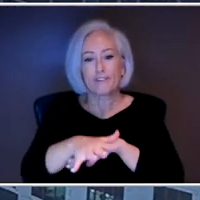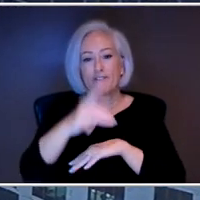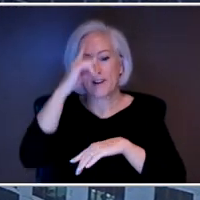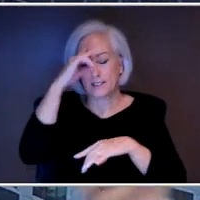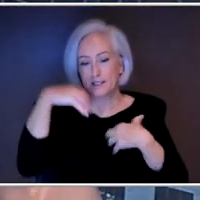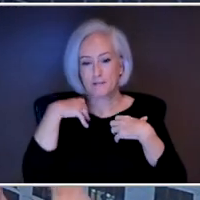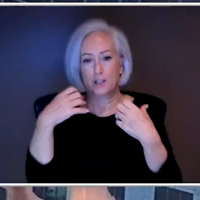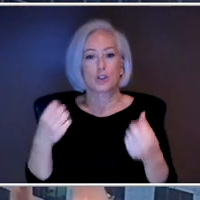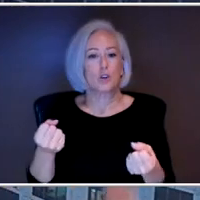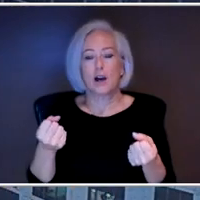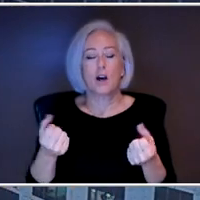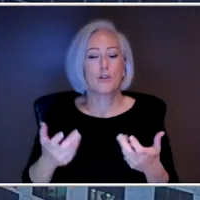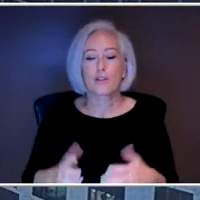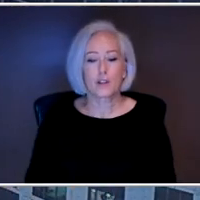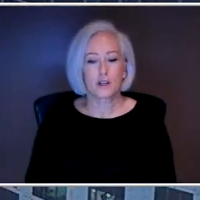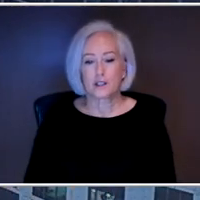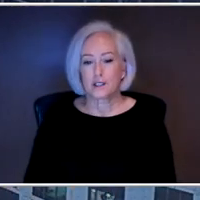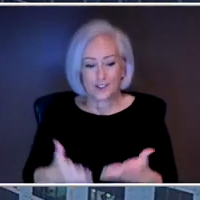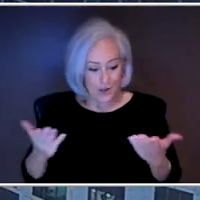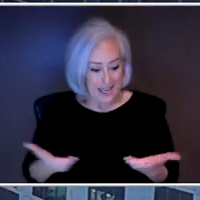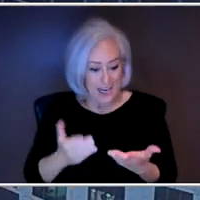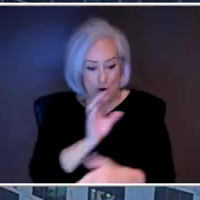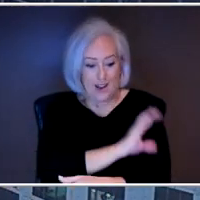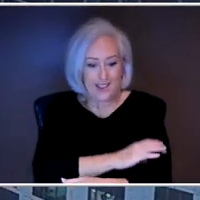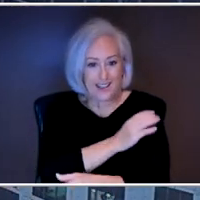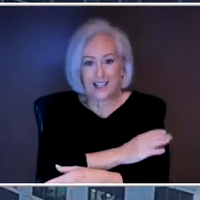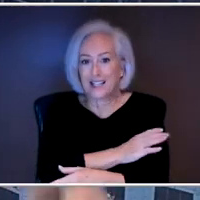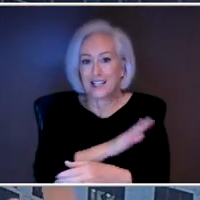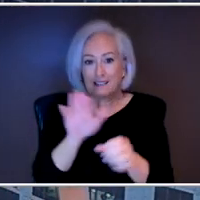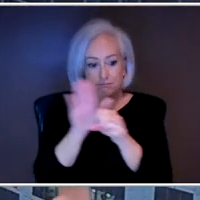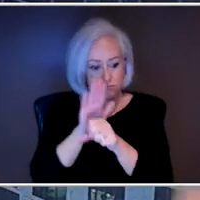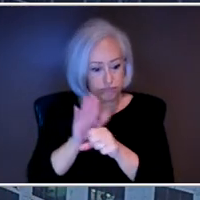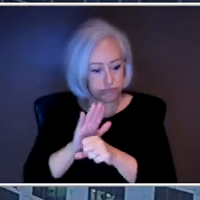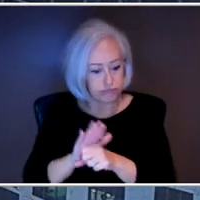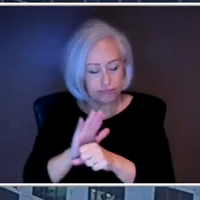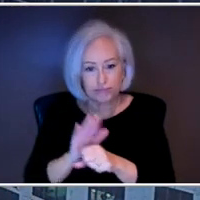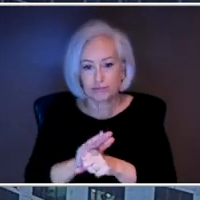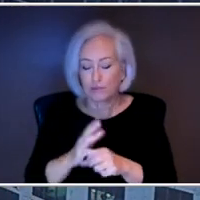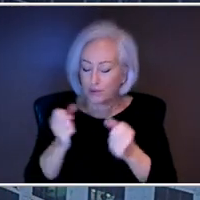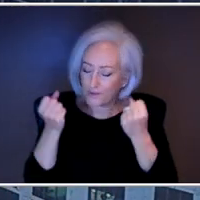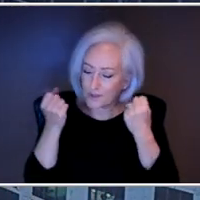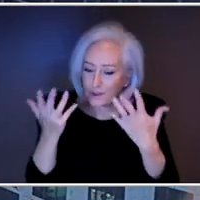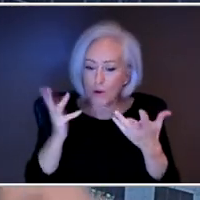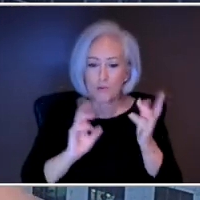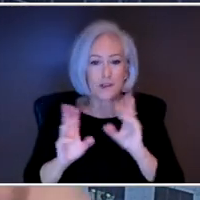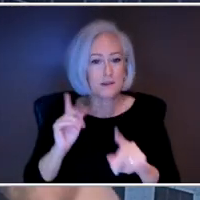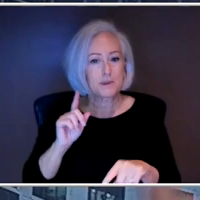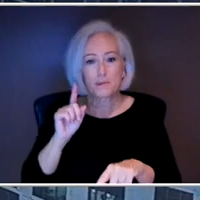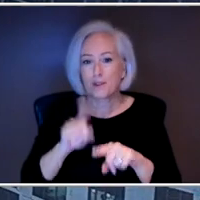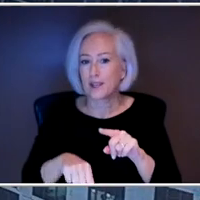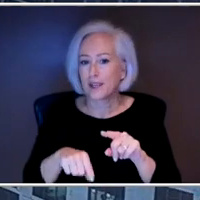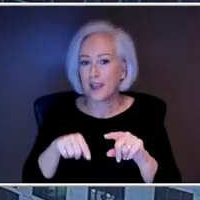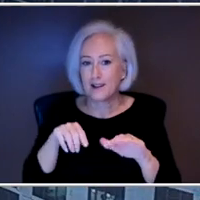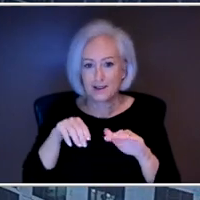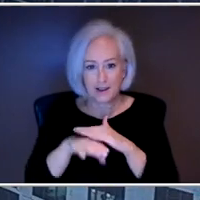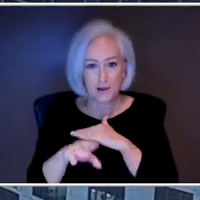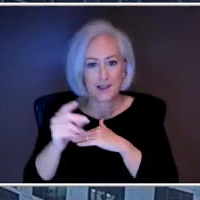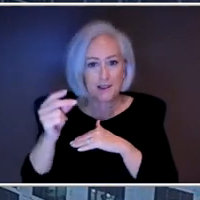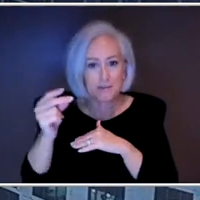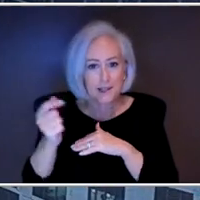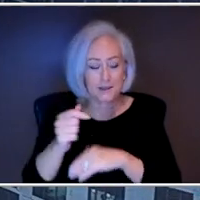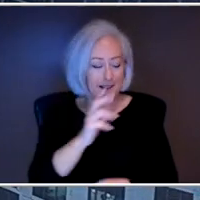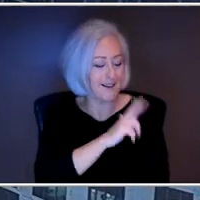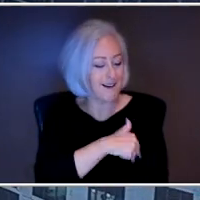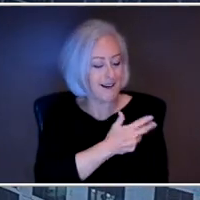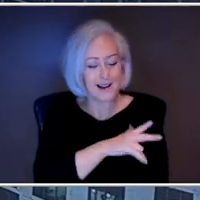we're booked out here at the clinic. mean, it's a sad state of affairs where we have huge amounts of people that aren't just able to get in immediately. And our hospitals are the same where we're seeing